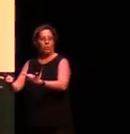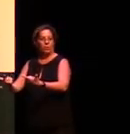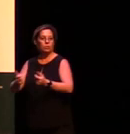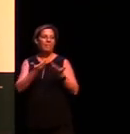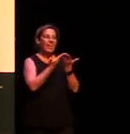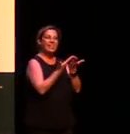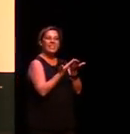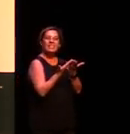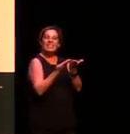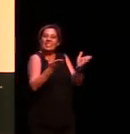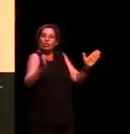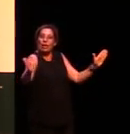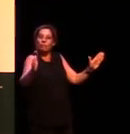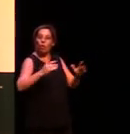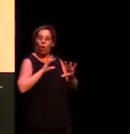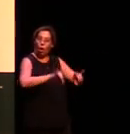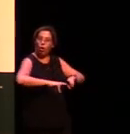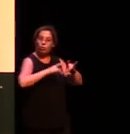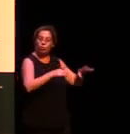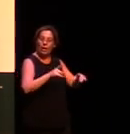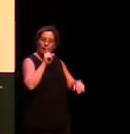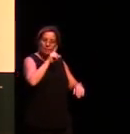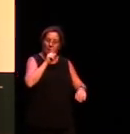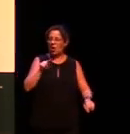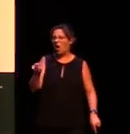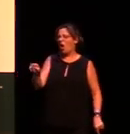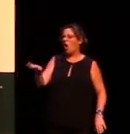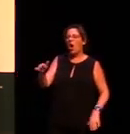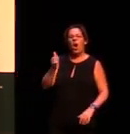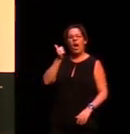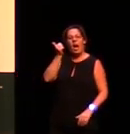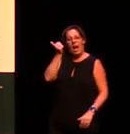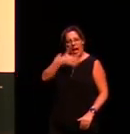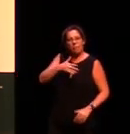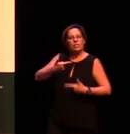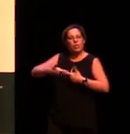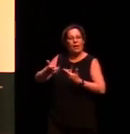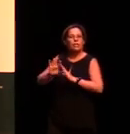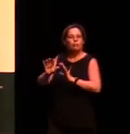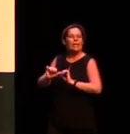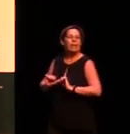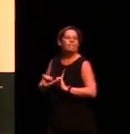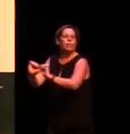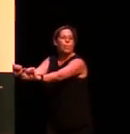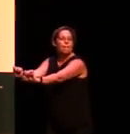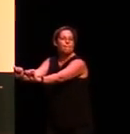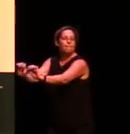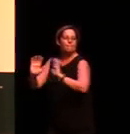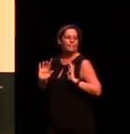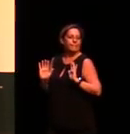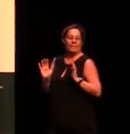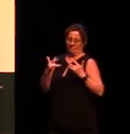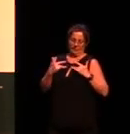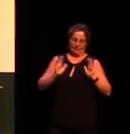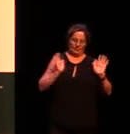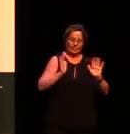population to just think of Aboriginal languages as something that really just matter to Aboriginal people and they're not something that